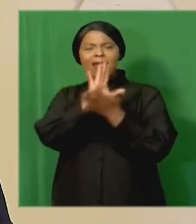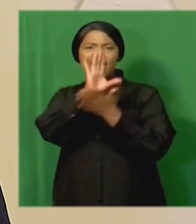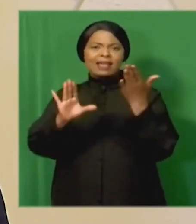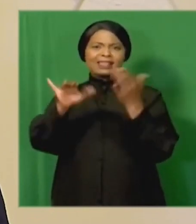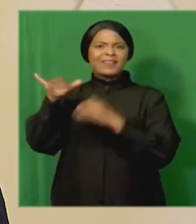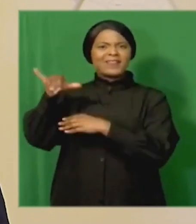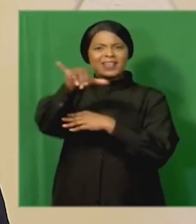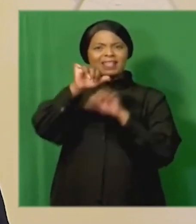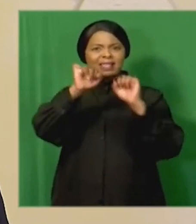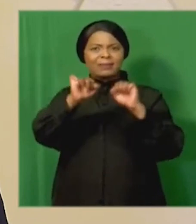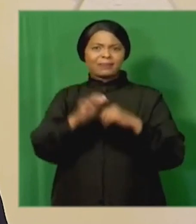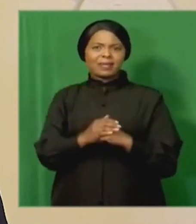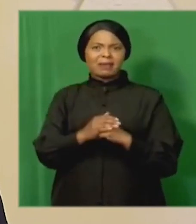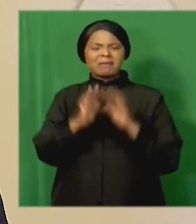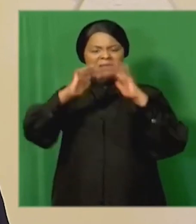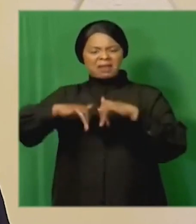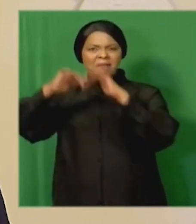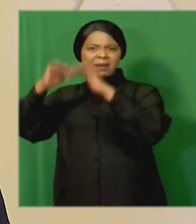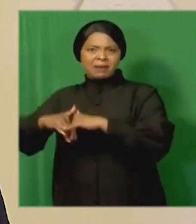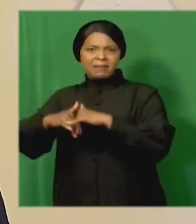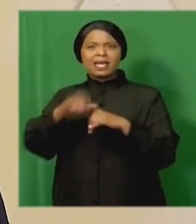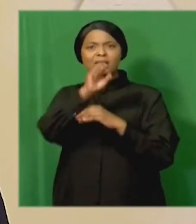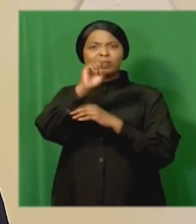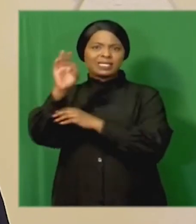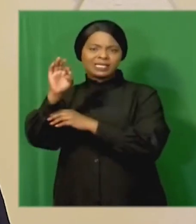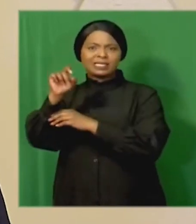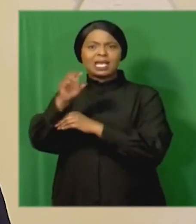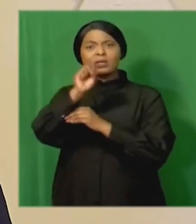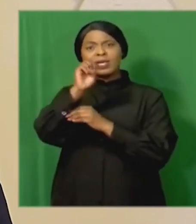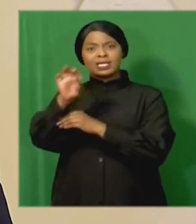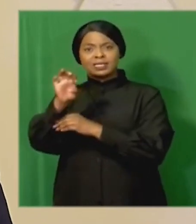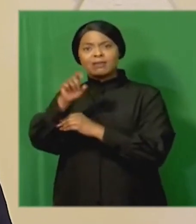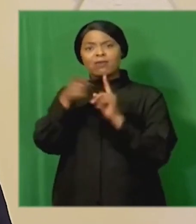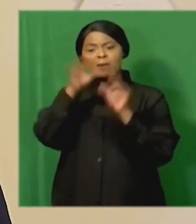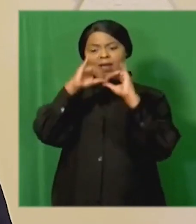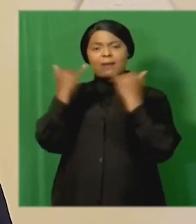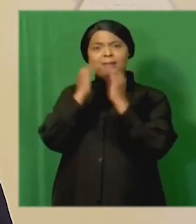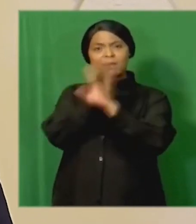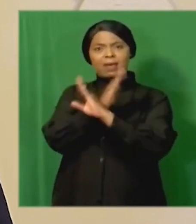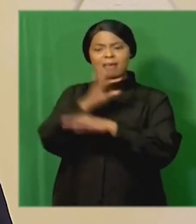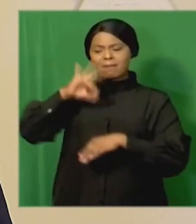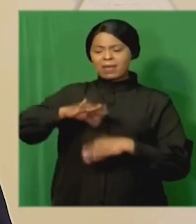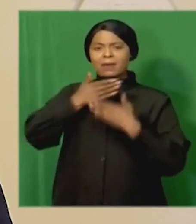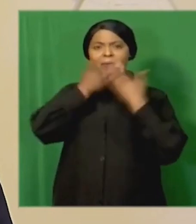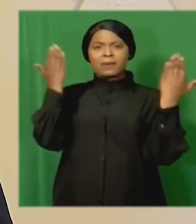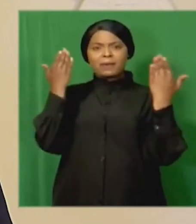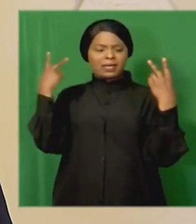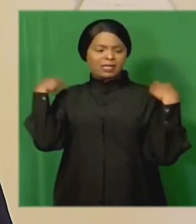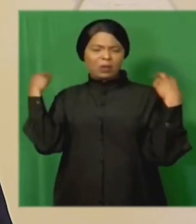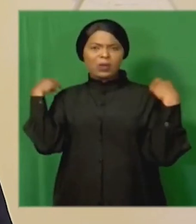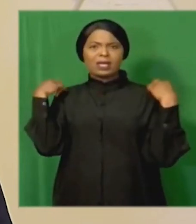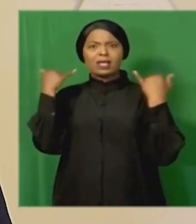when the employees of a state-owned enterprise are not paid, and when our security services are slow